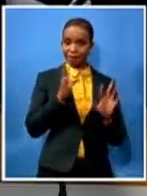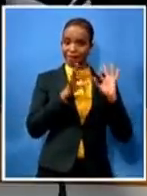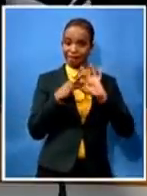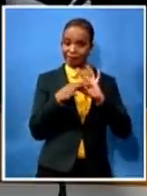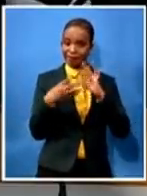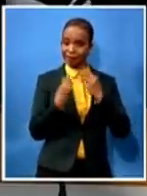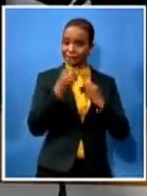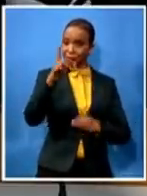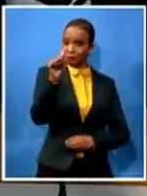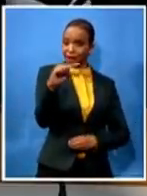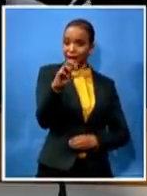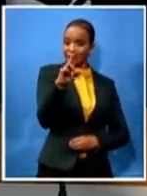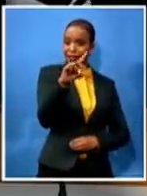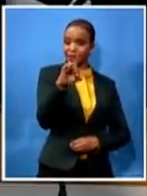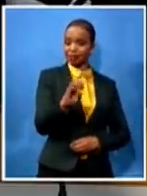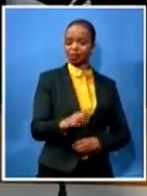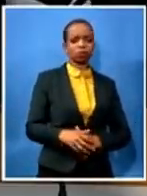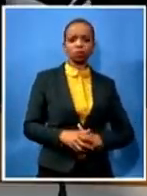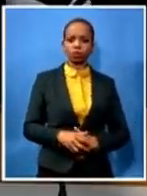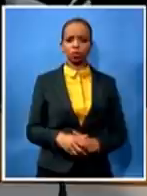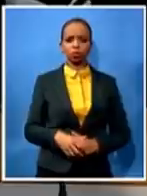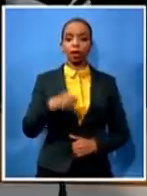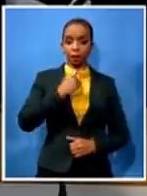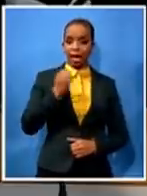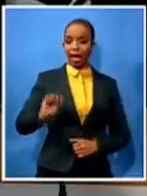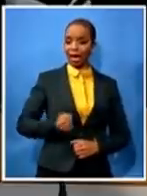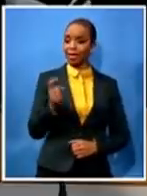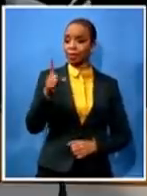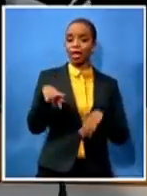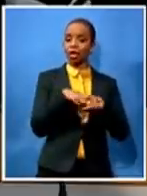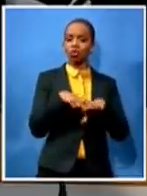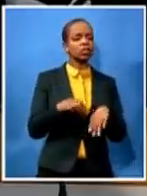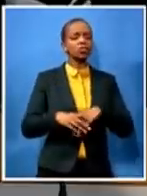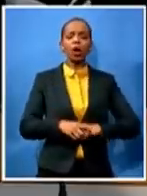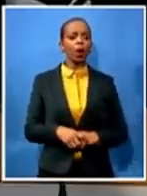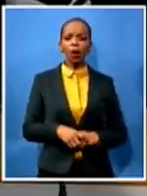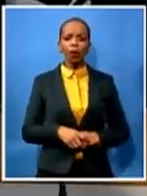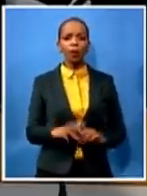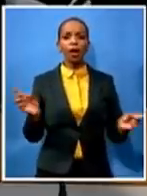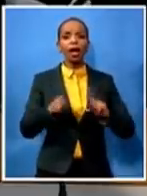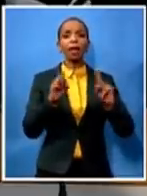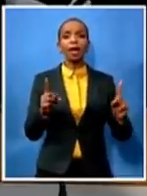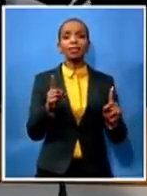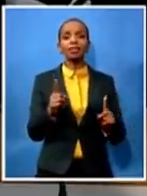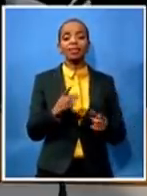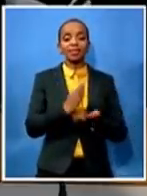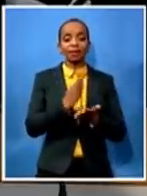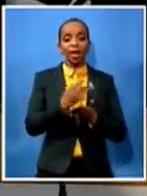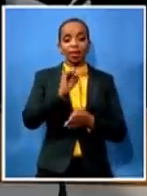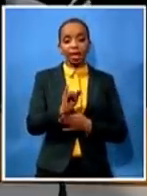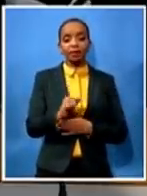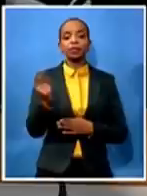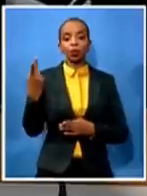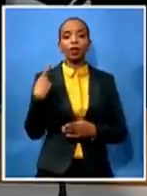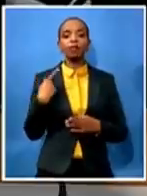a racist and the very fact that we've we've been born lived and bringing our families in